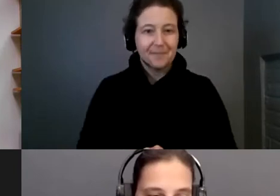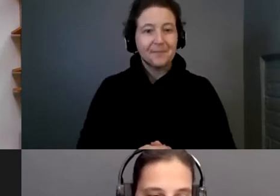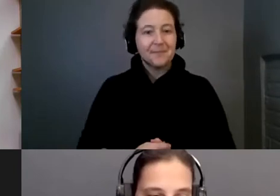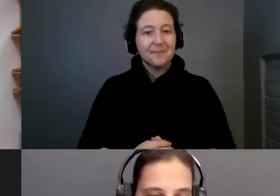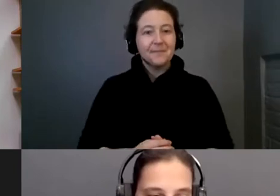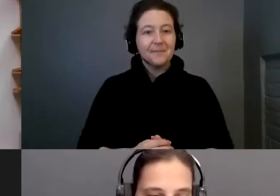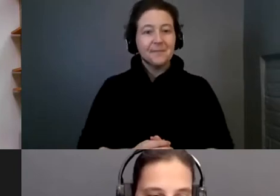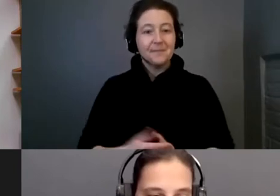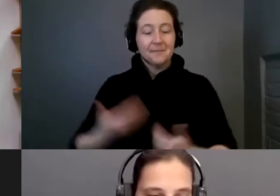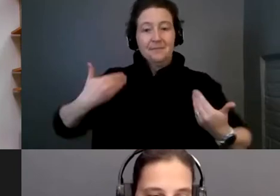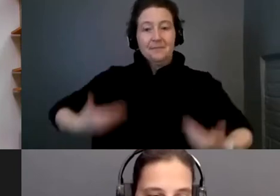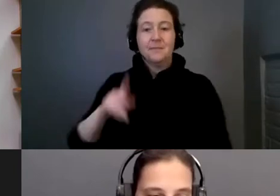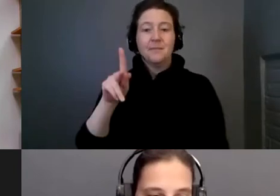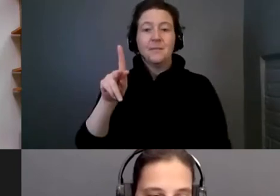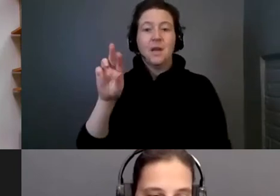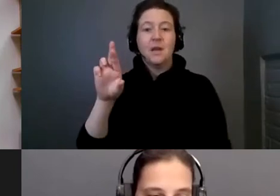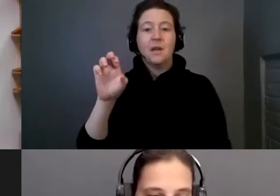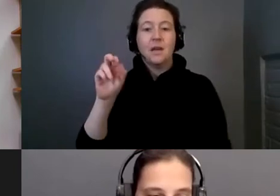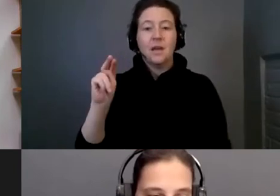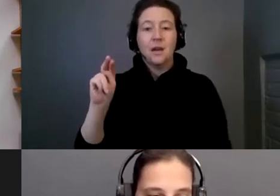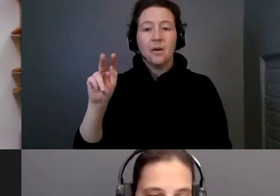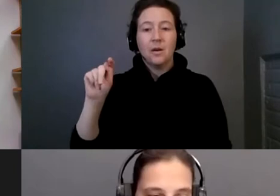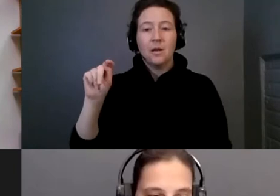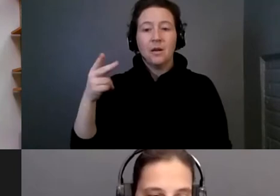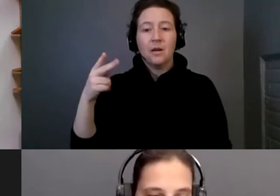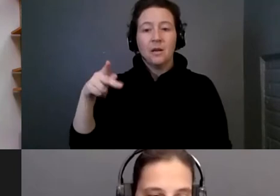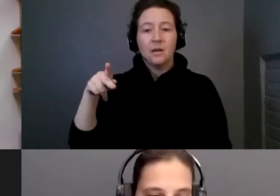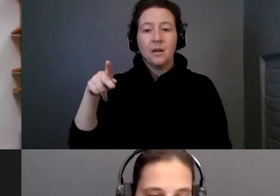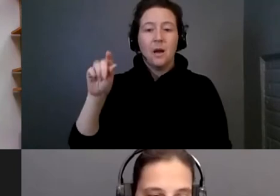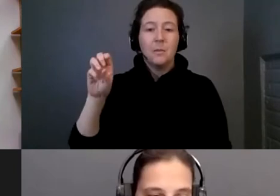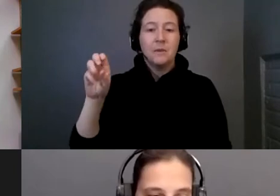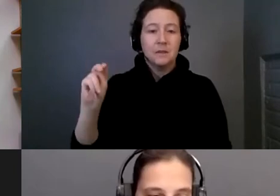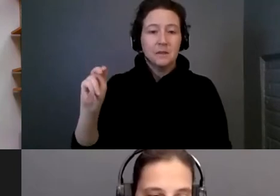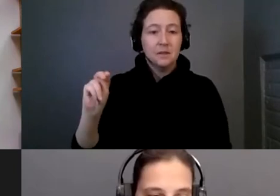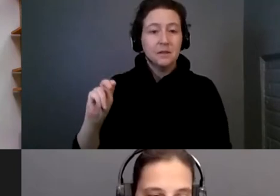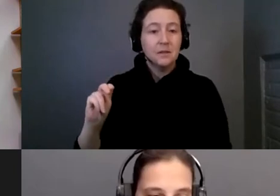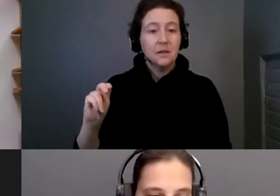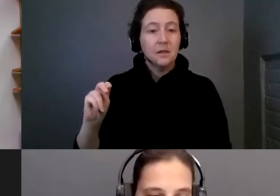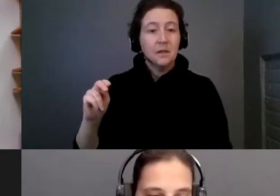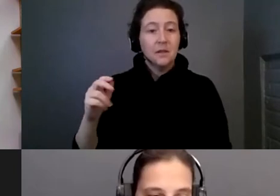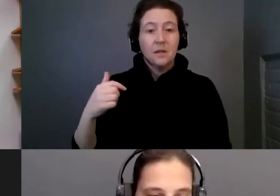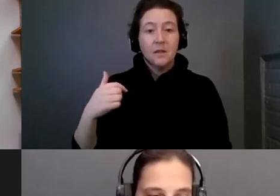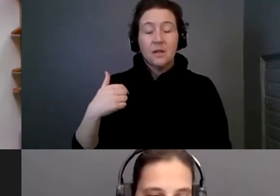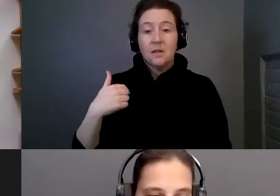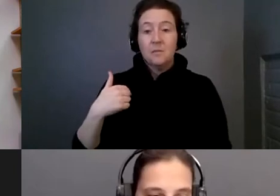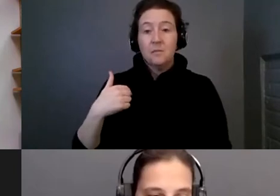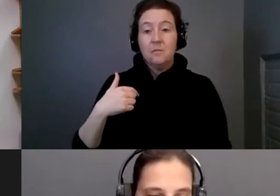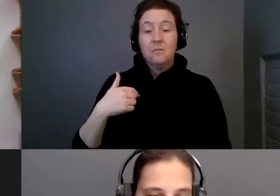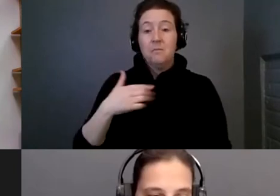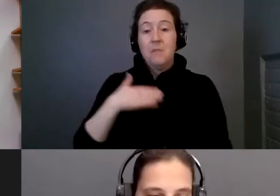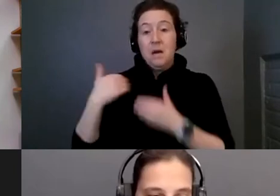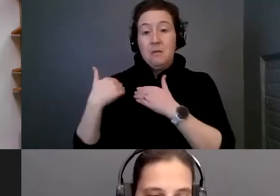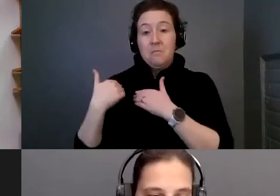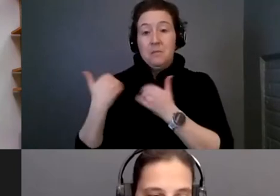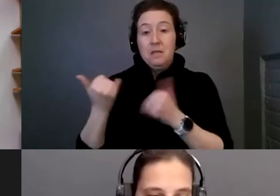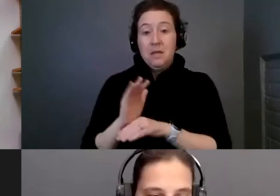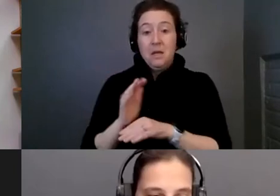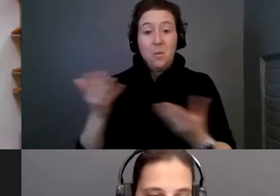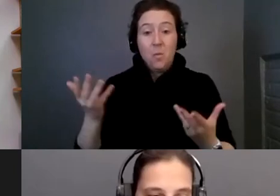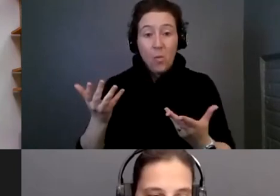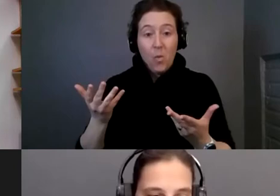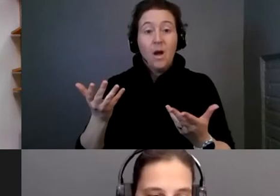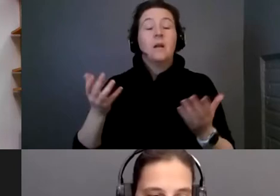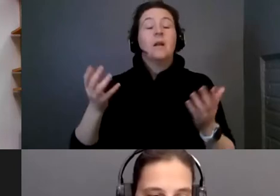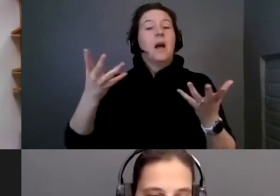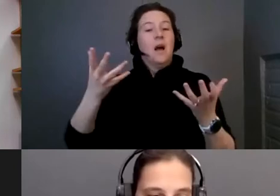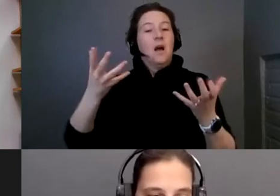My name is Karen Thompson and I'm just here to do some introductions and facilitate